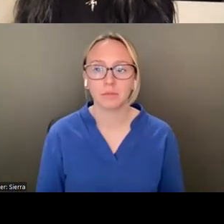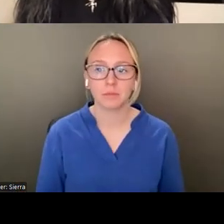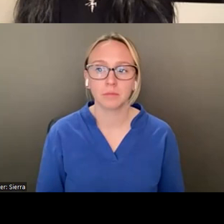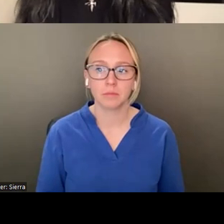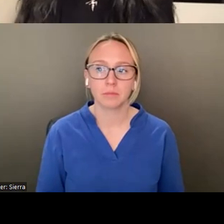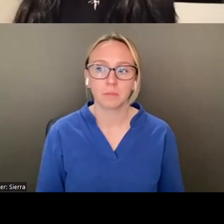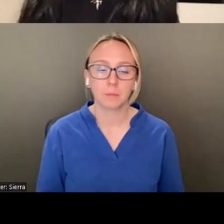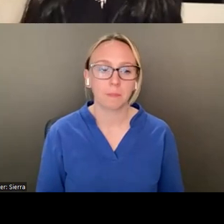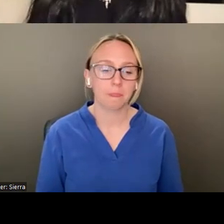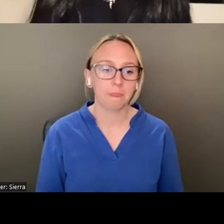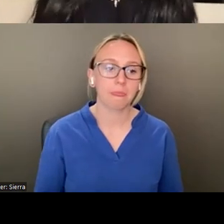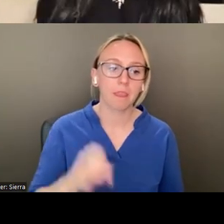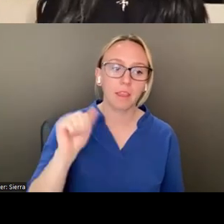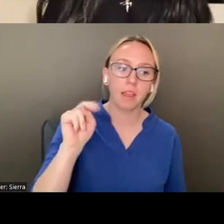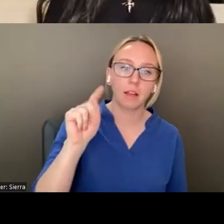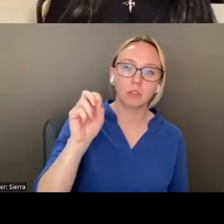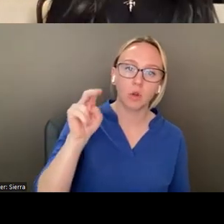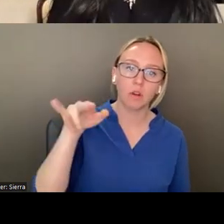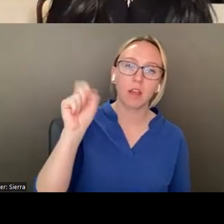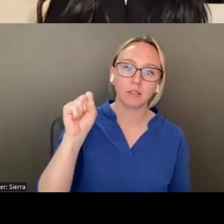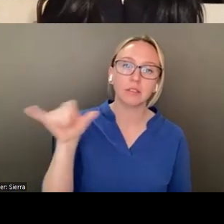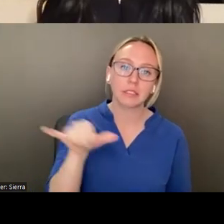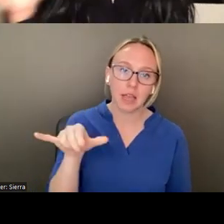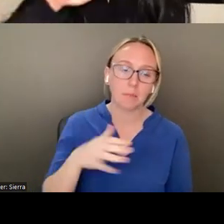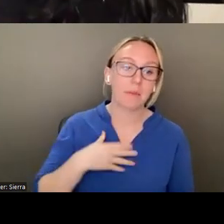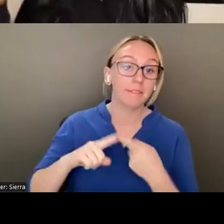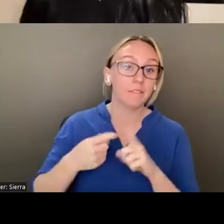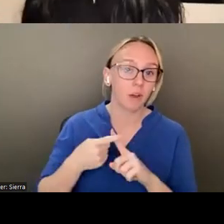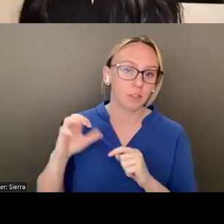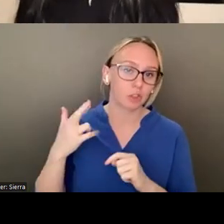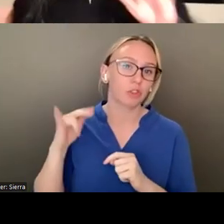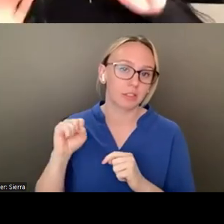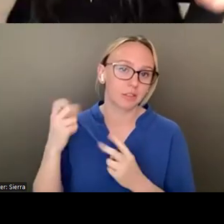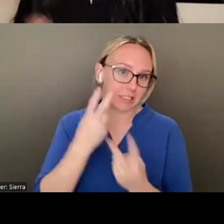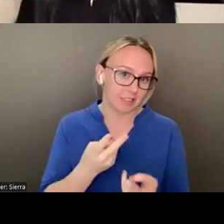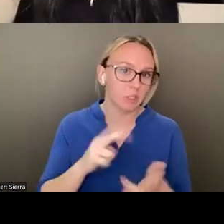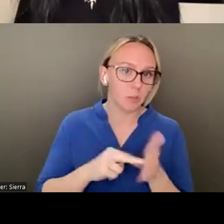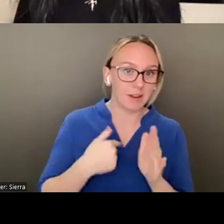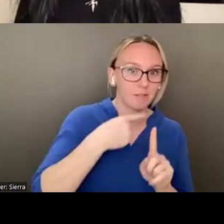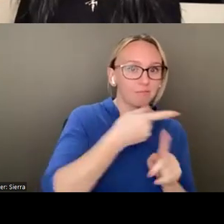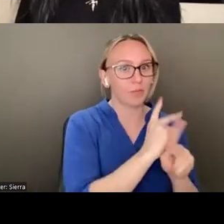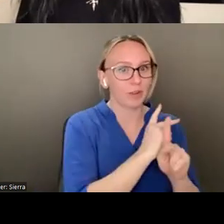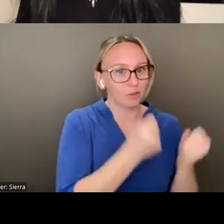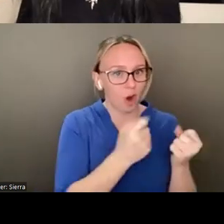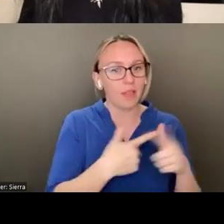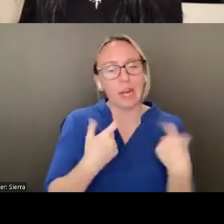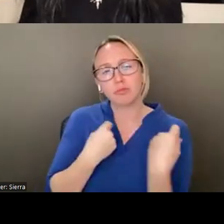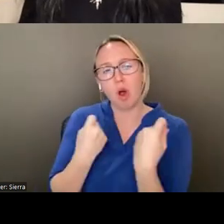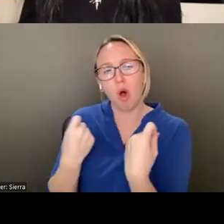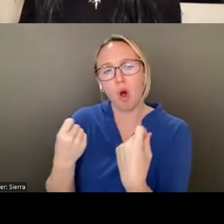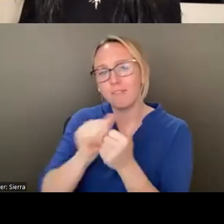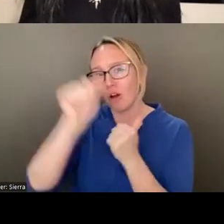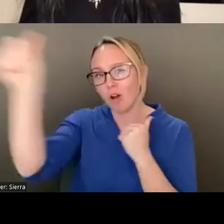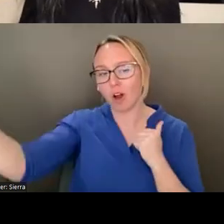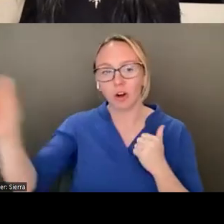Same. My friend Chris visited. So I rented a car and drove hours out. And if anything, it